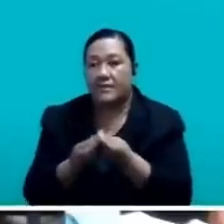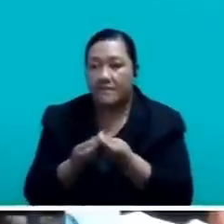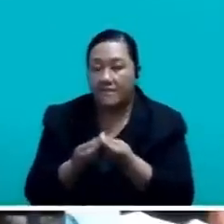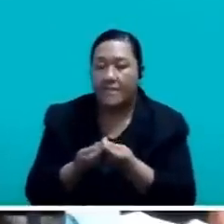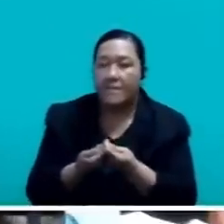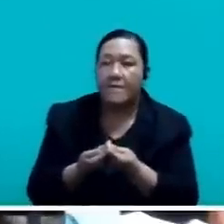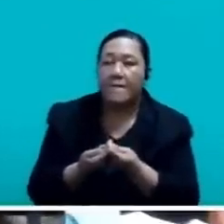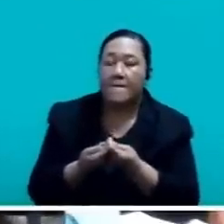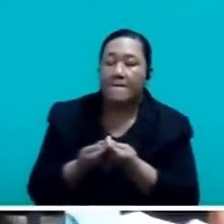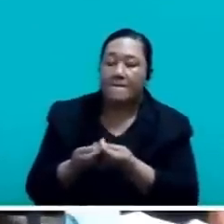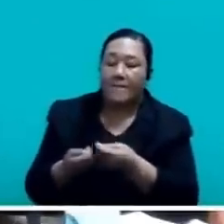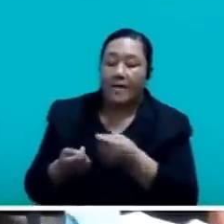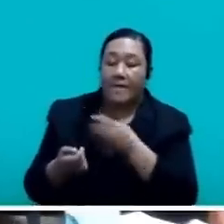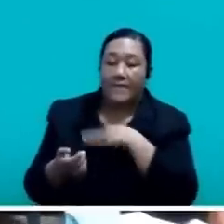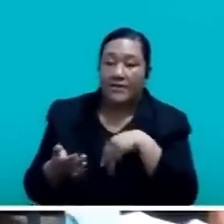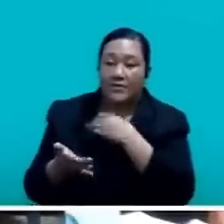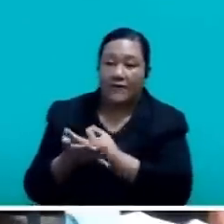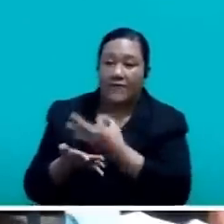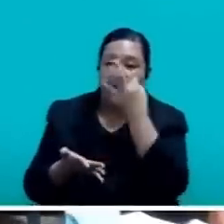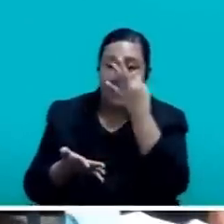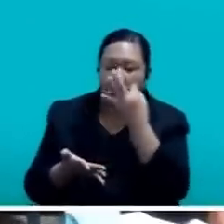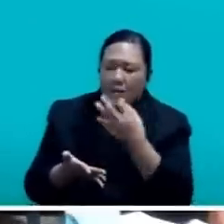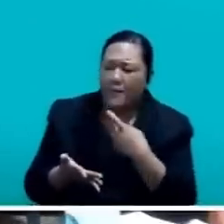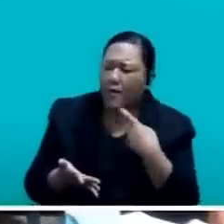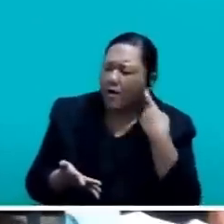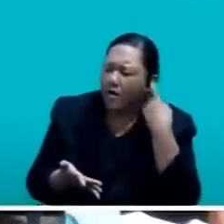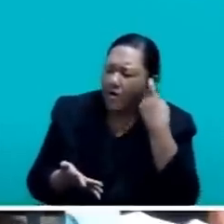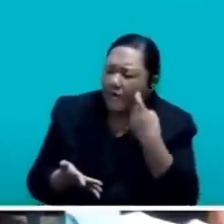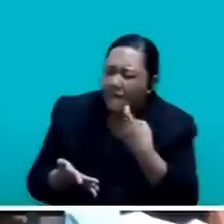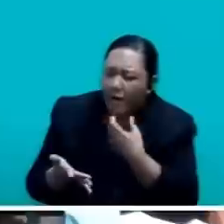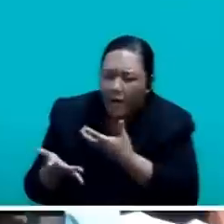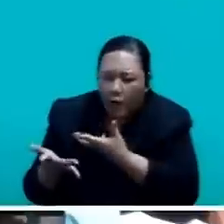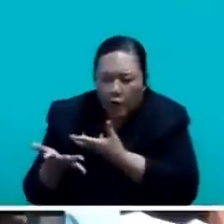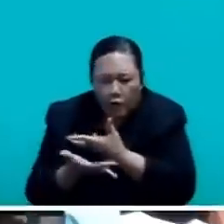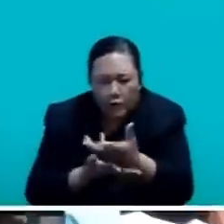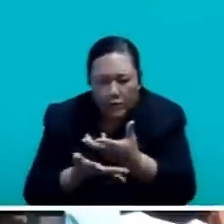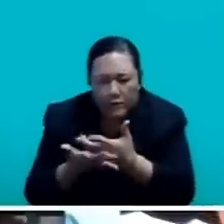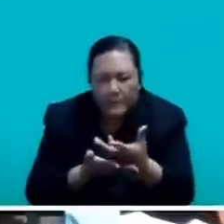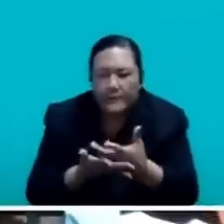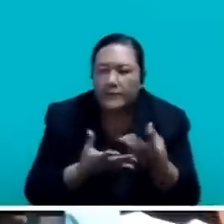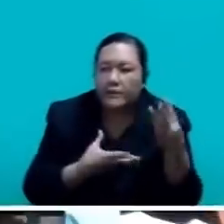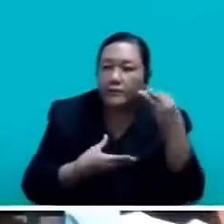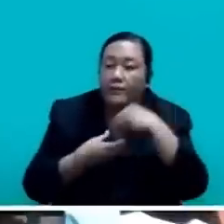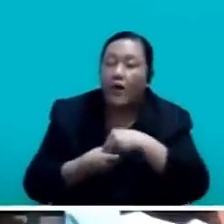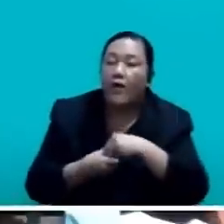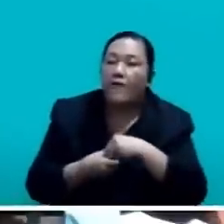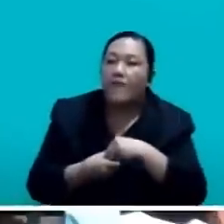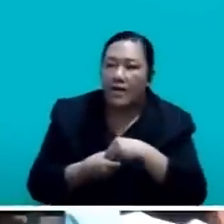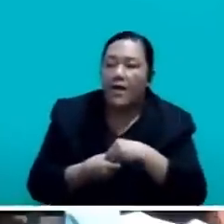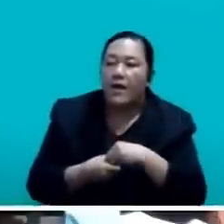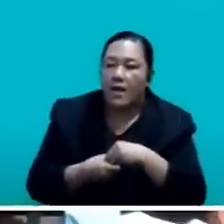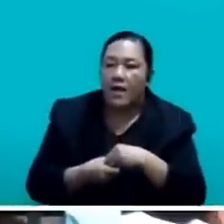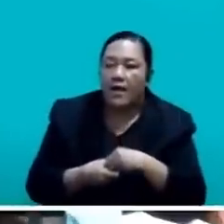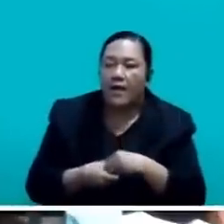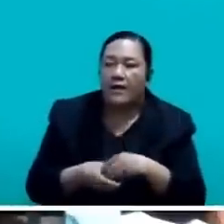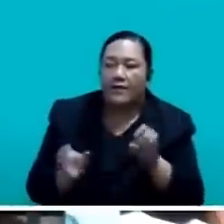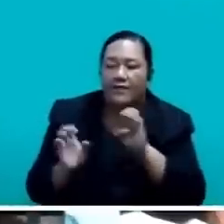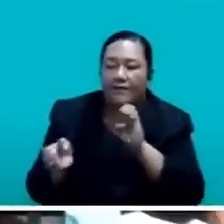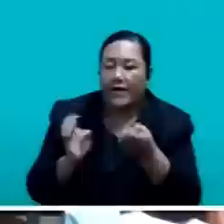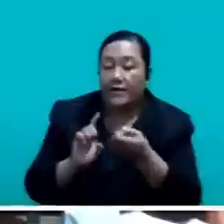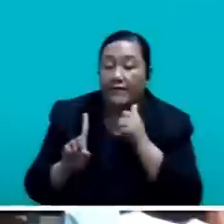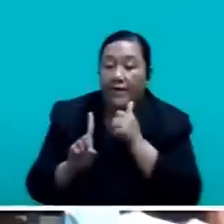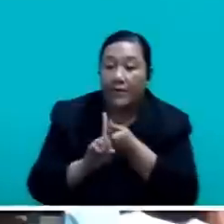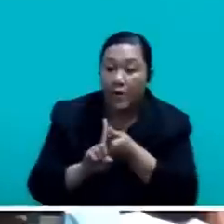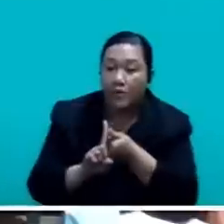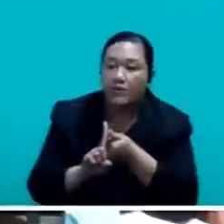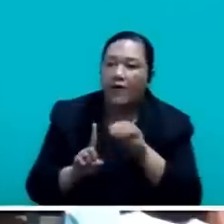careful, transparent, very consultative and effective approach in managing the public